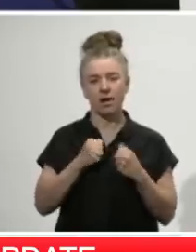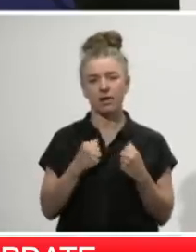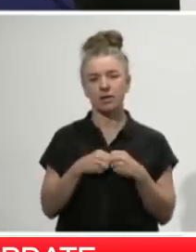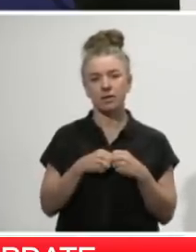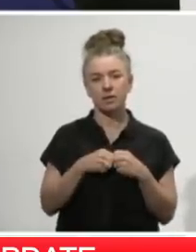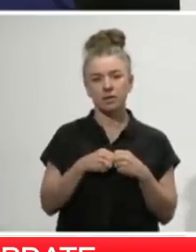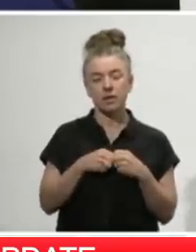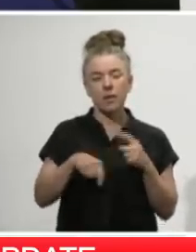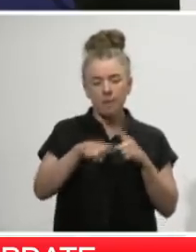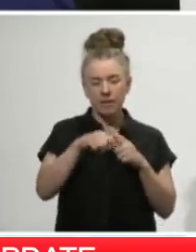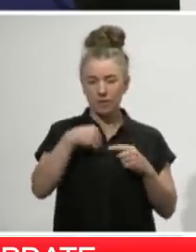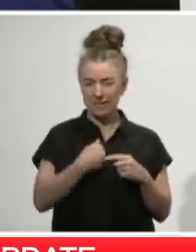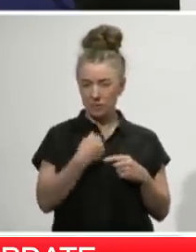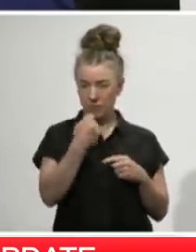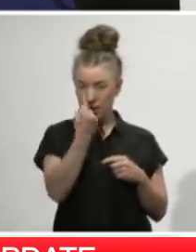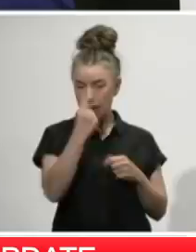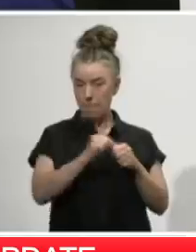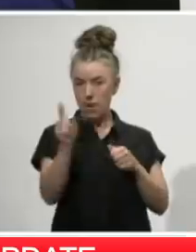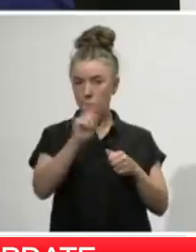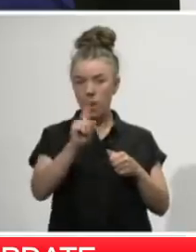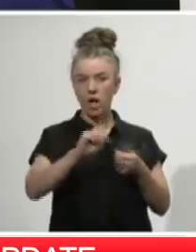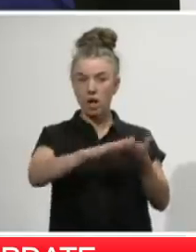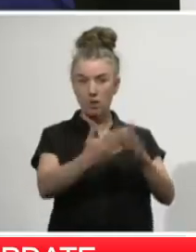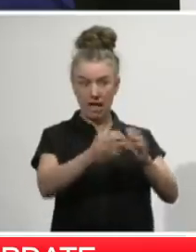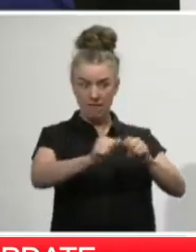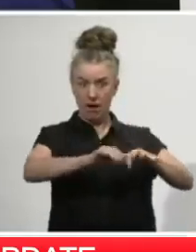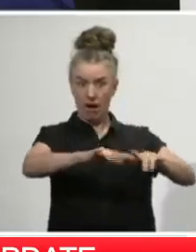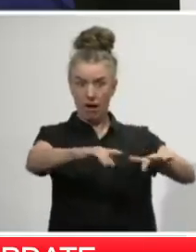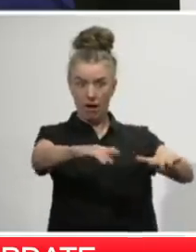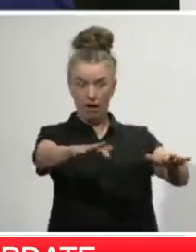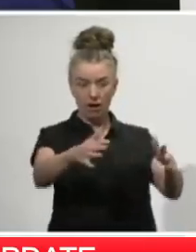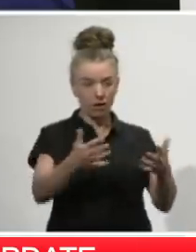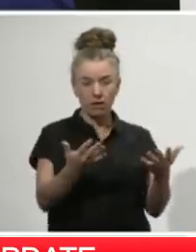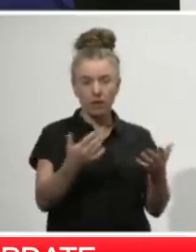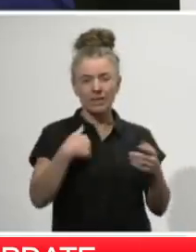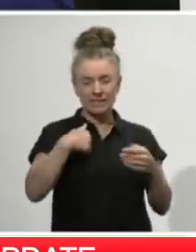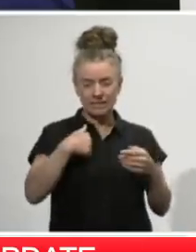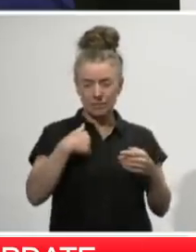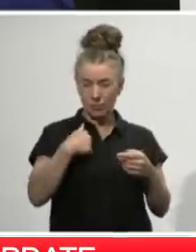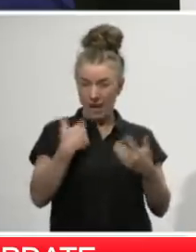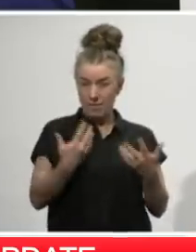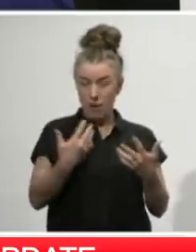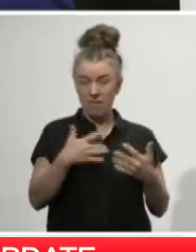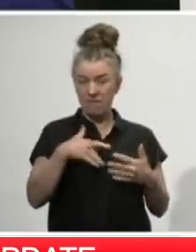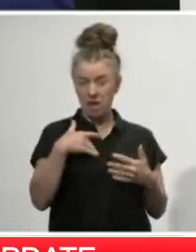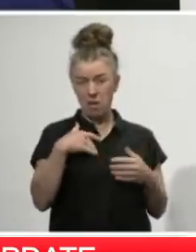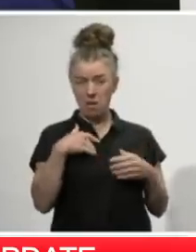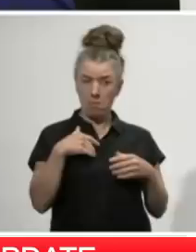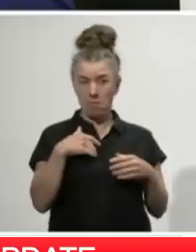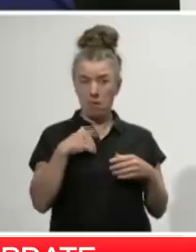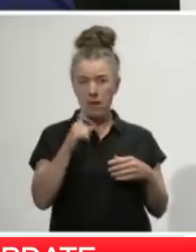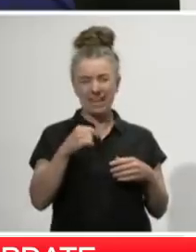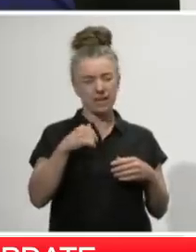better understand the cases of community transmission and have certainty there isn't wider presence in the community than we are aware of. This is